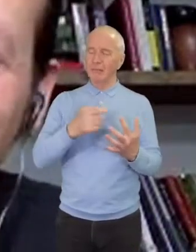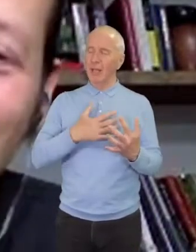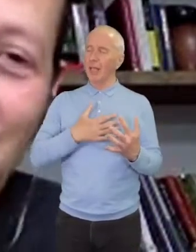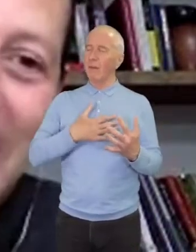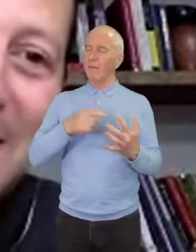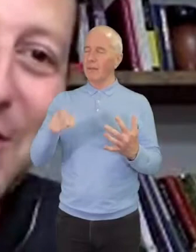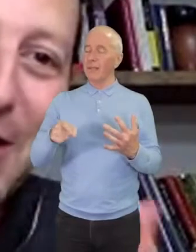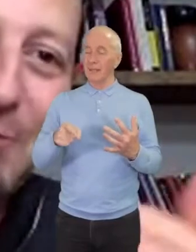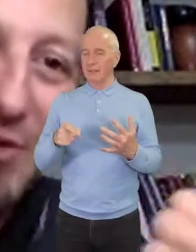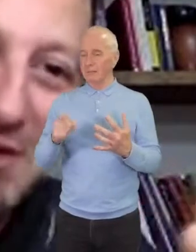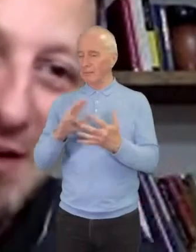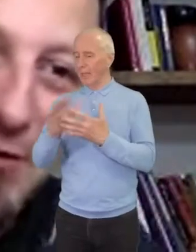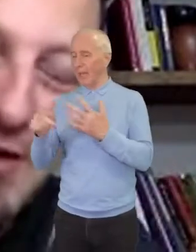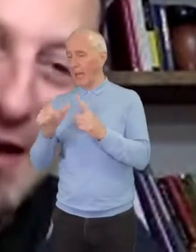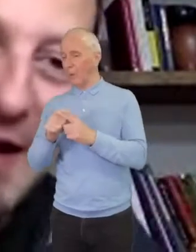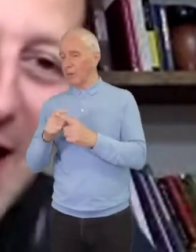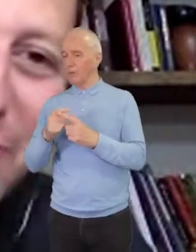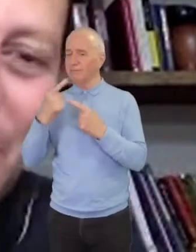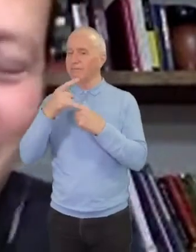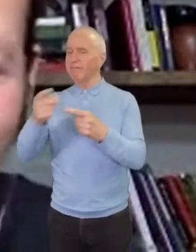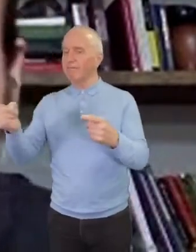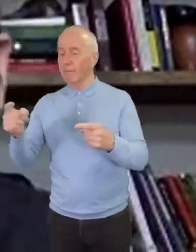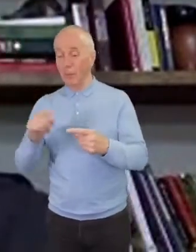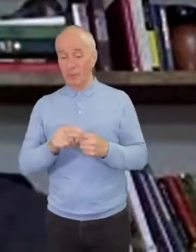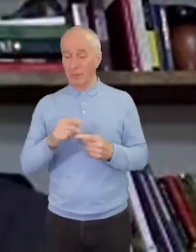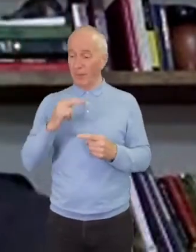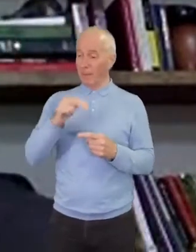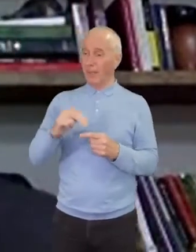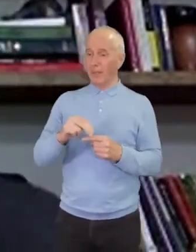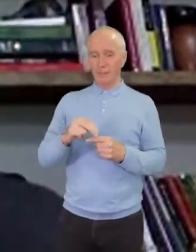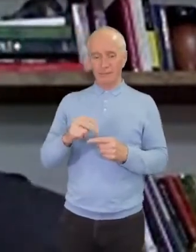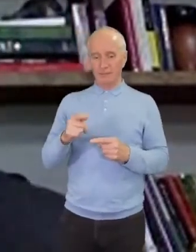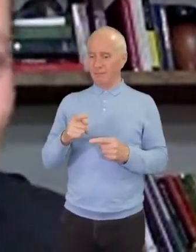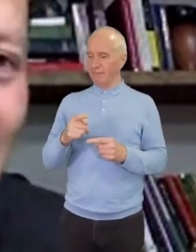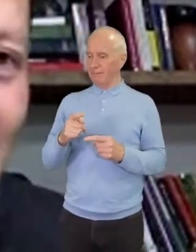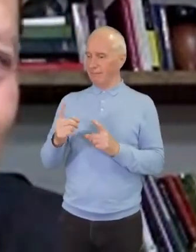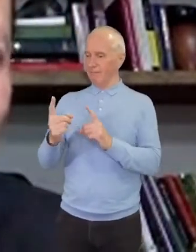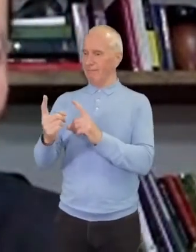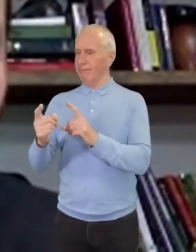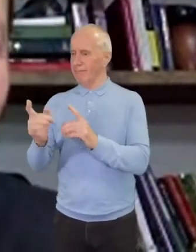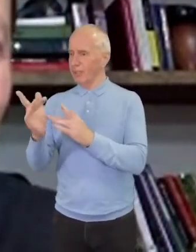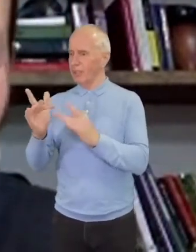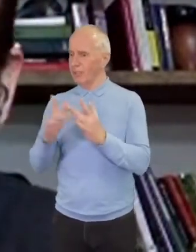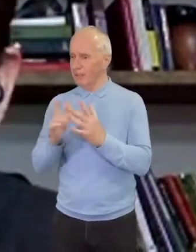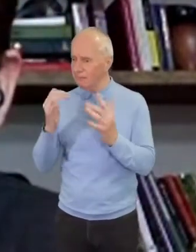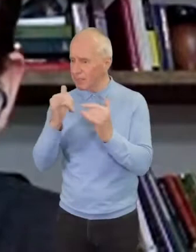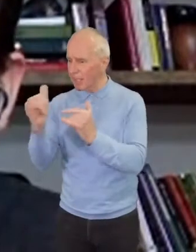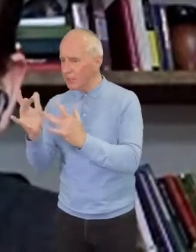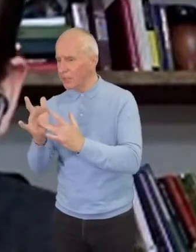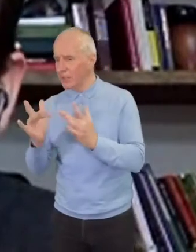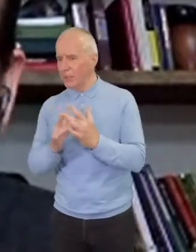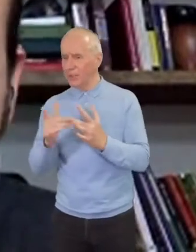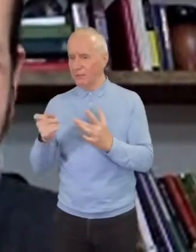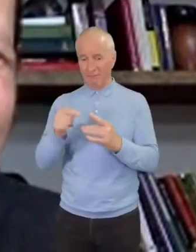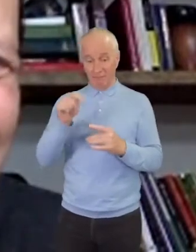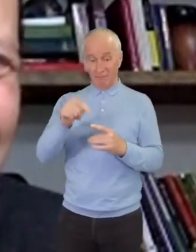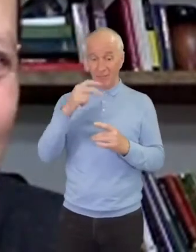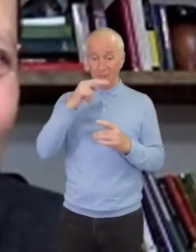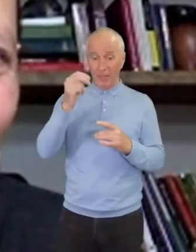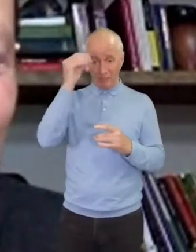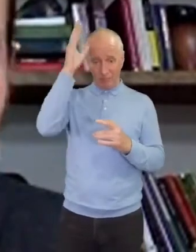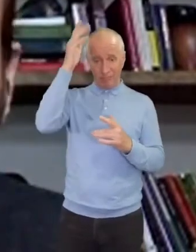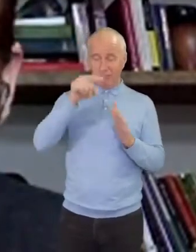you know, that this man comes, you know, an expert in the law and he comes to test Jesus, which is never a good